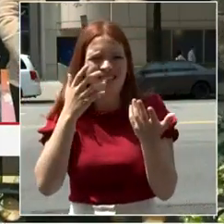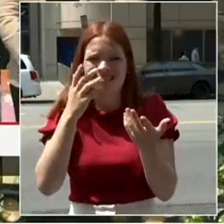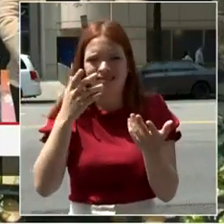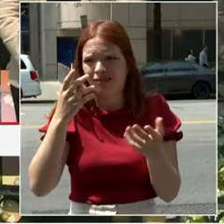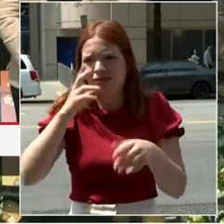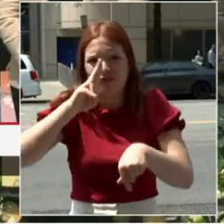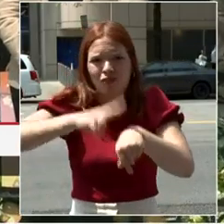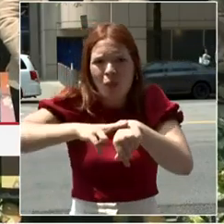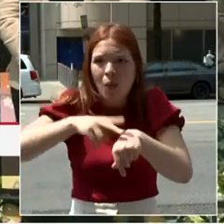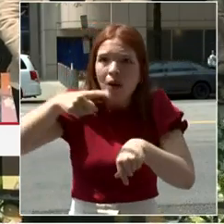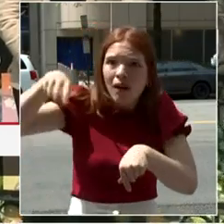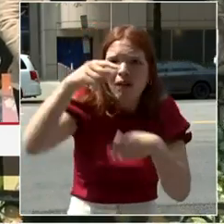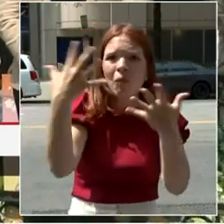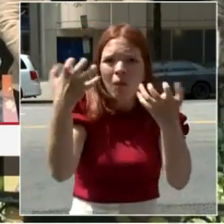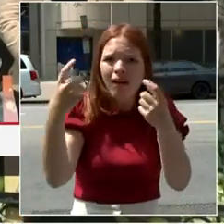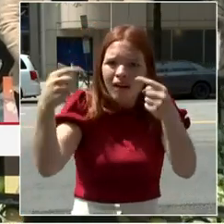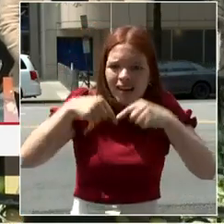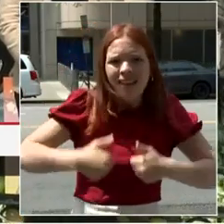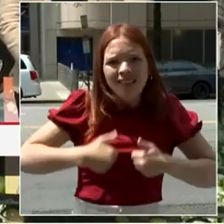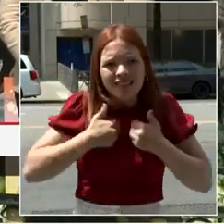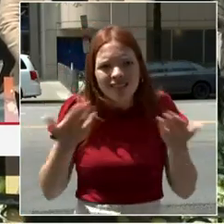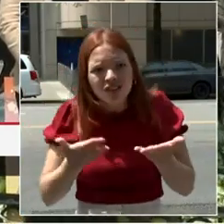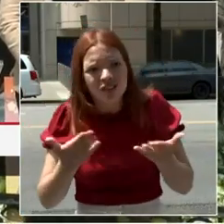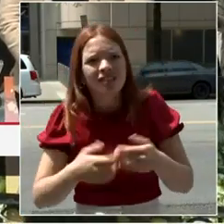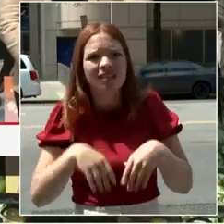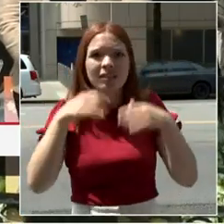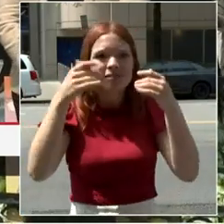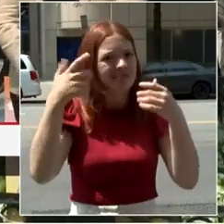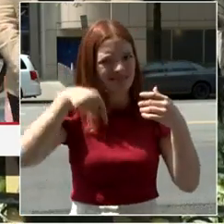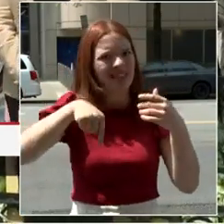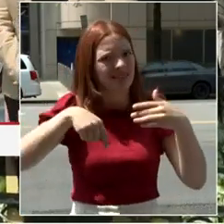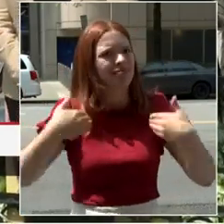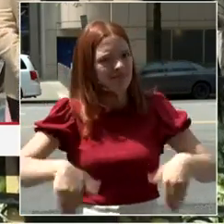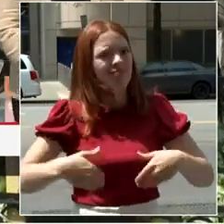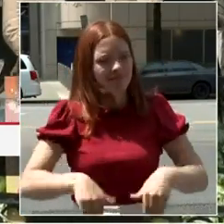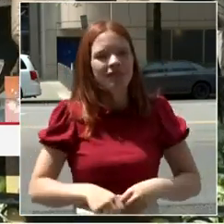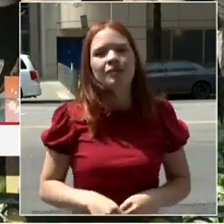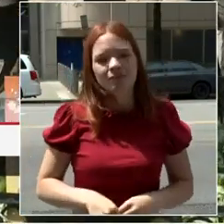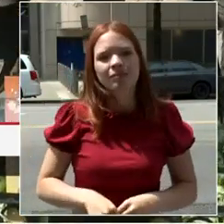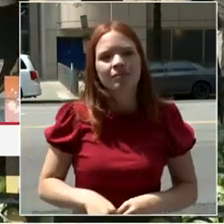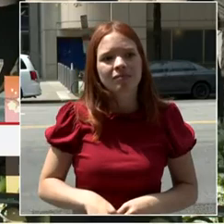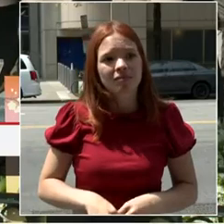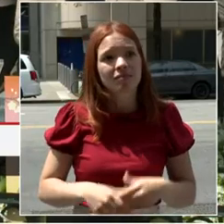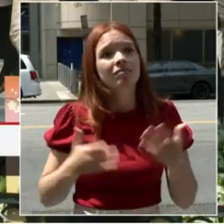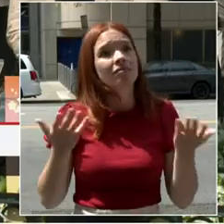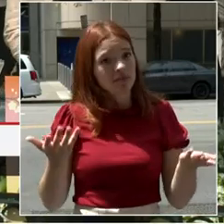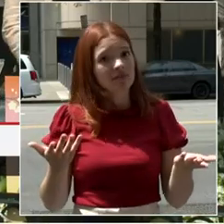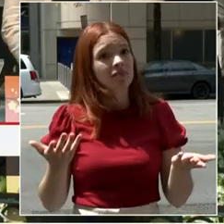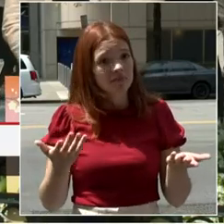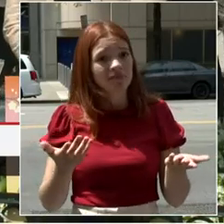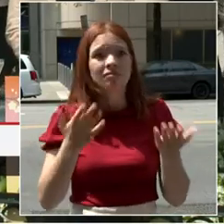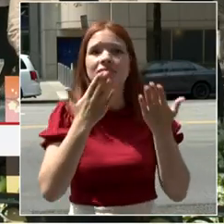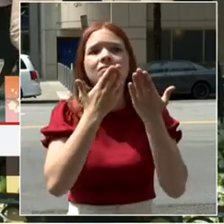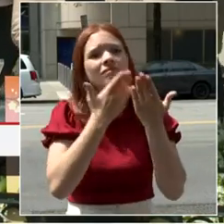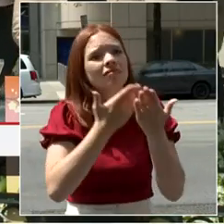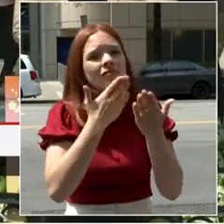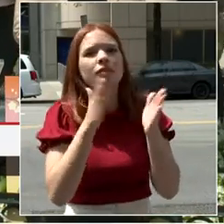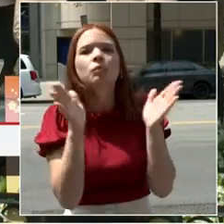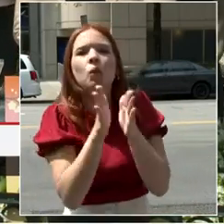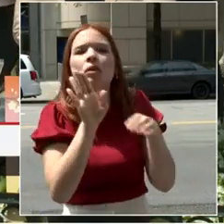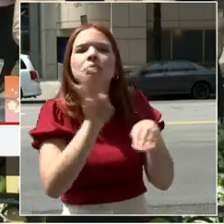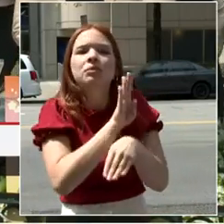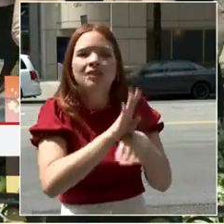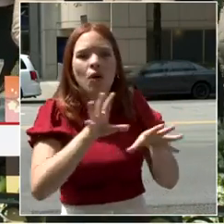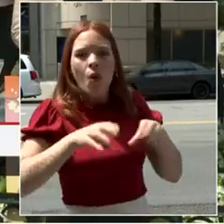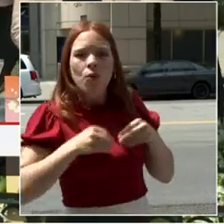work and efforts and happiness of our small business owners who are here laboring to make sure that you have places to enjoy to get